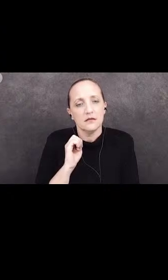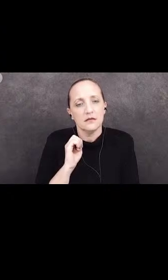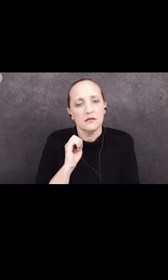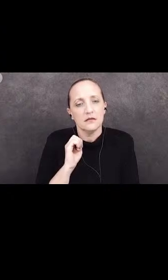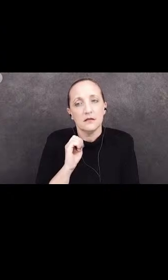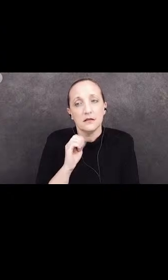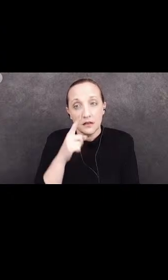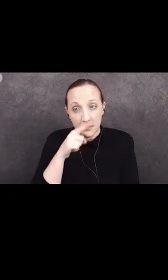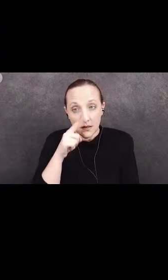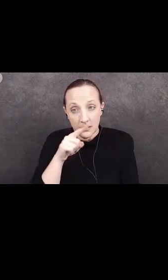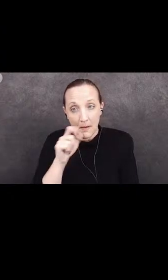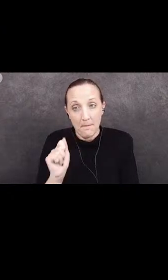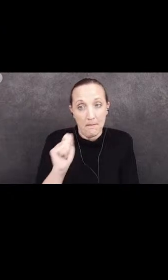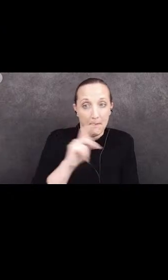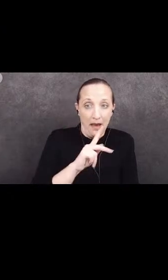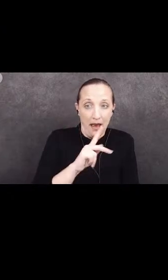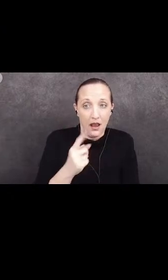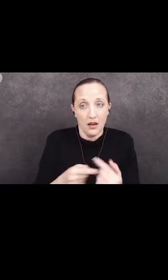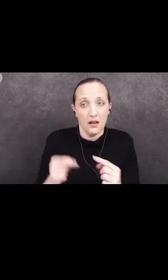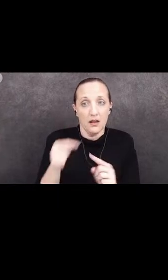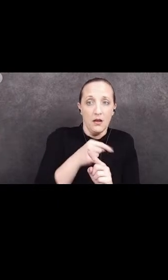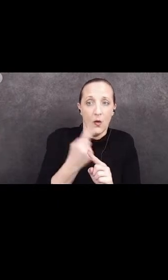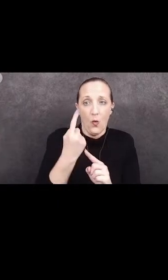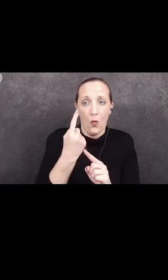If you can go back one slide. My apologies.